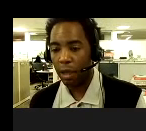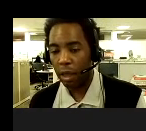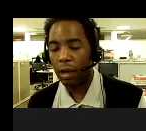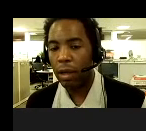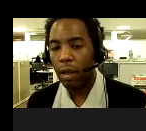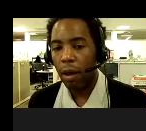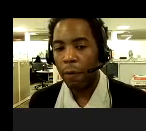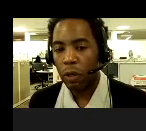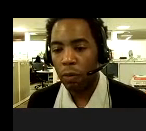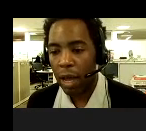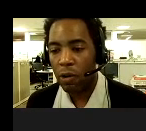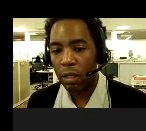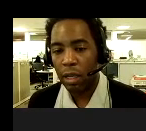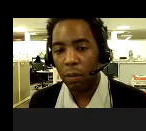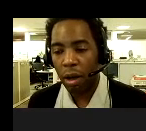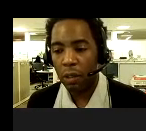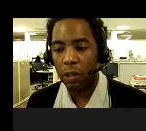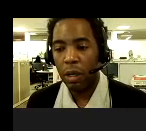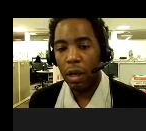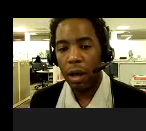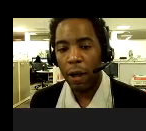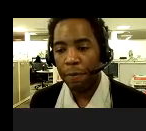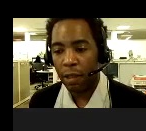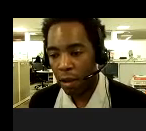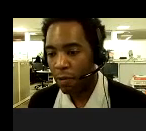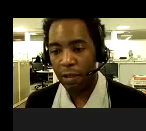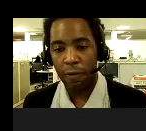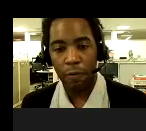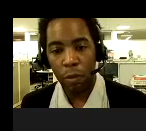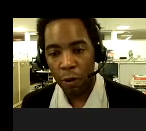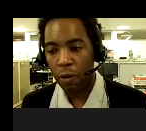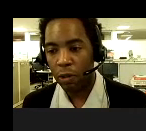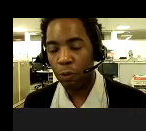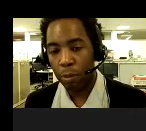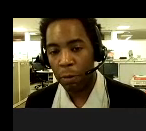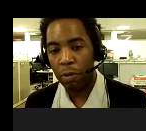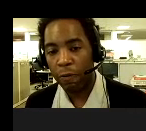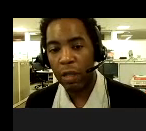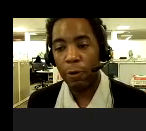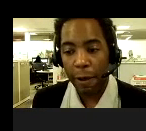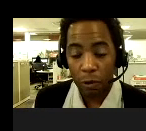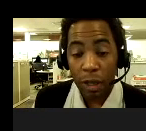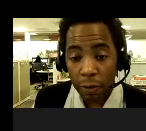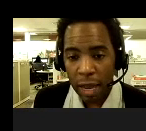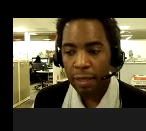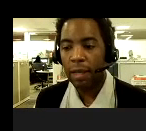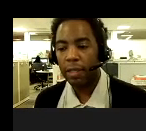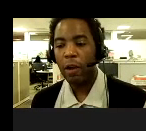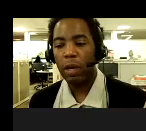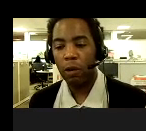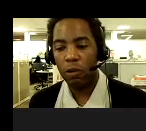happening again. Um, to the right, you can see in the Bronx, uh, that there, that more folks would probably benefit than who have received